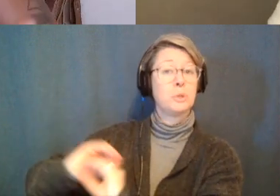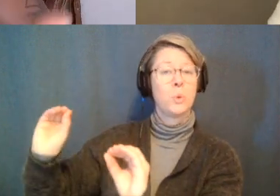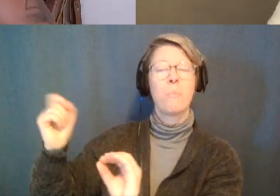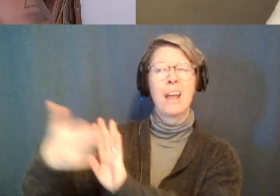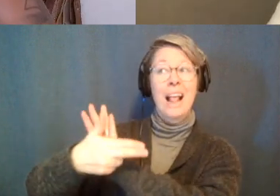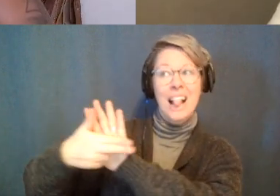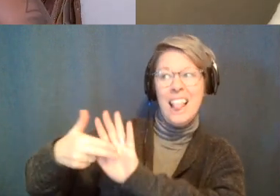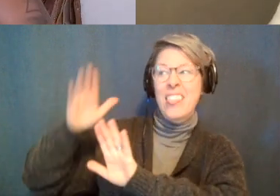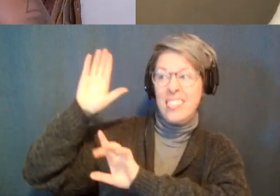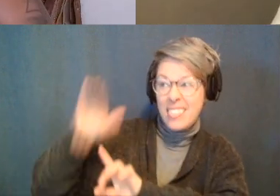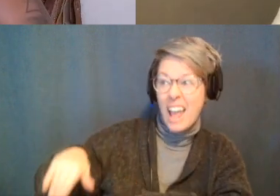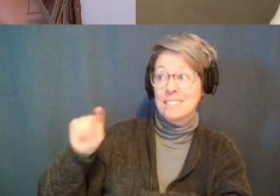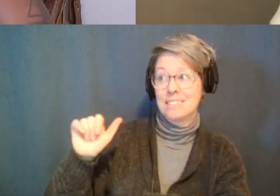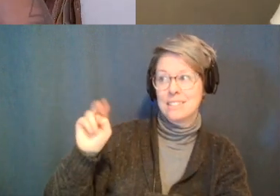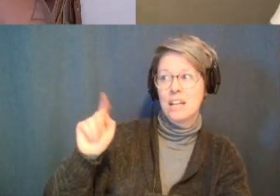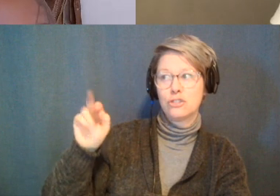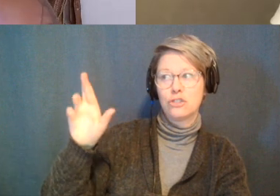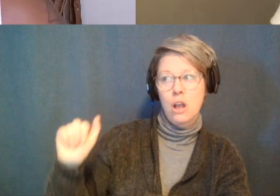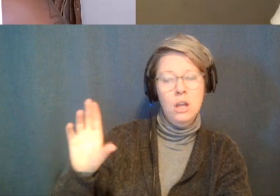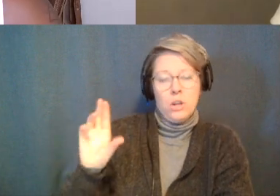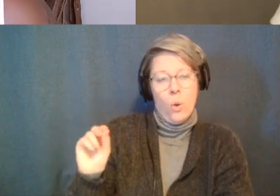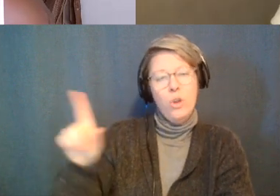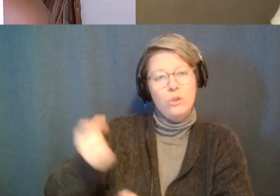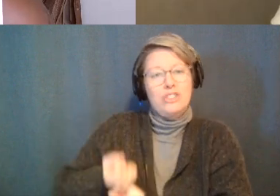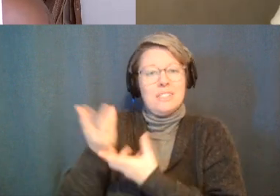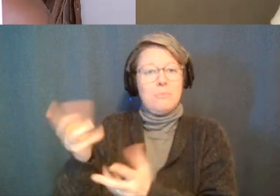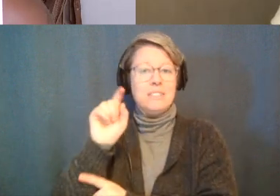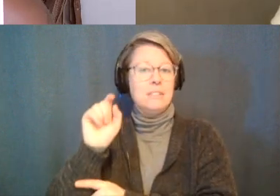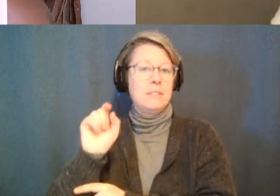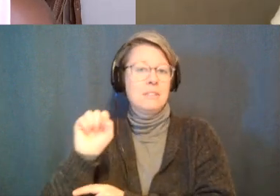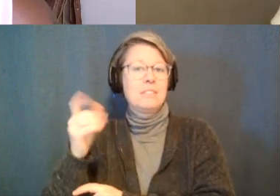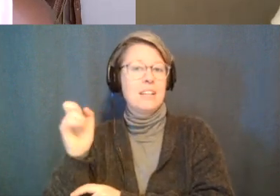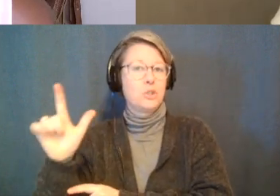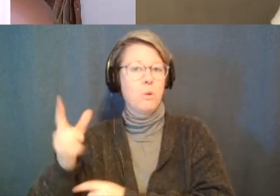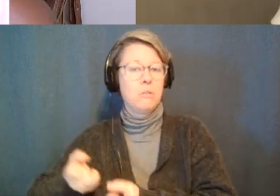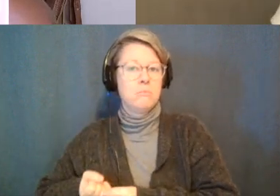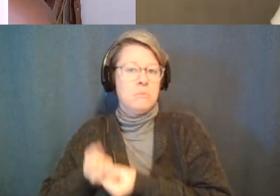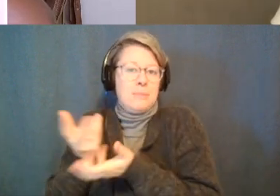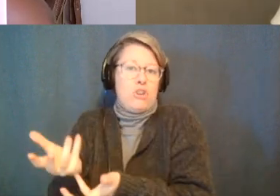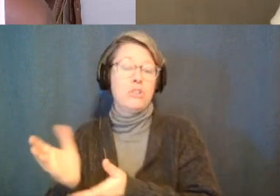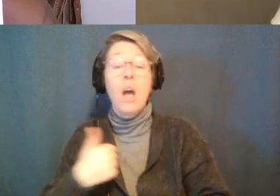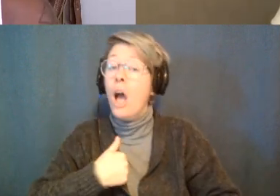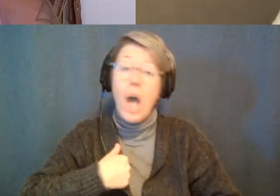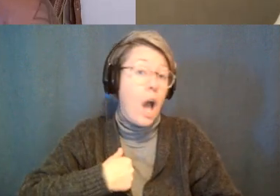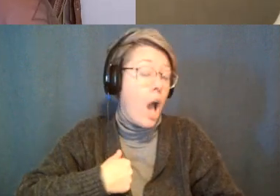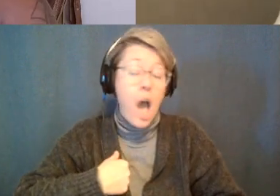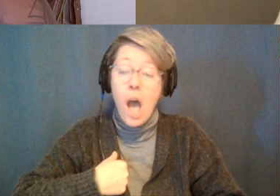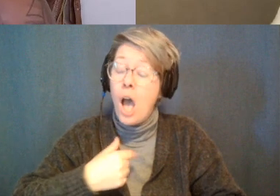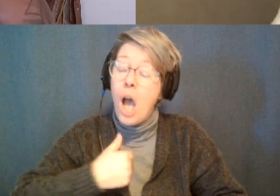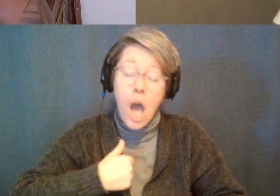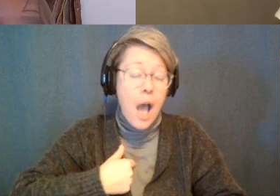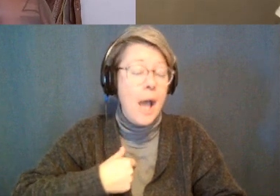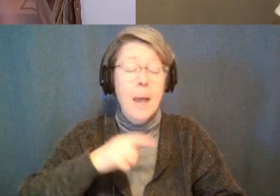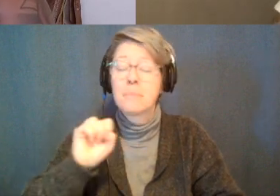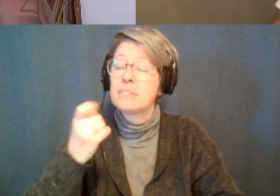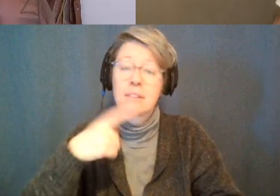label it as tantra you're just expressing yourself sexually i'm a very sex positive person but with things like tantra